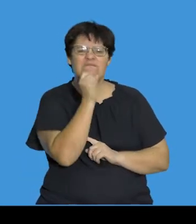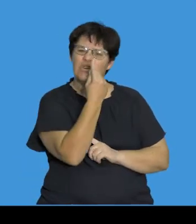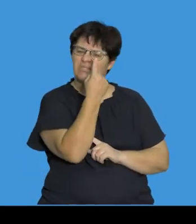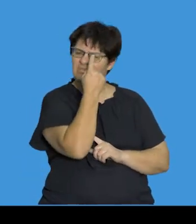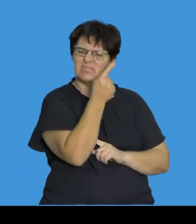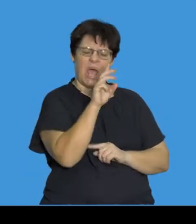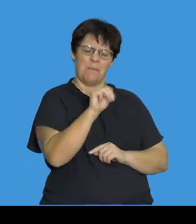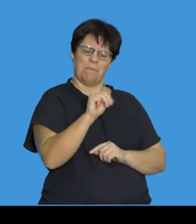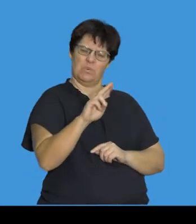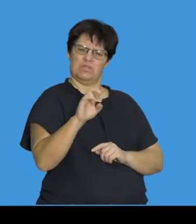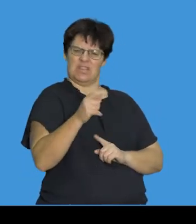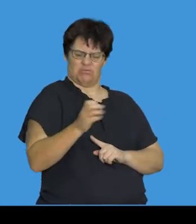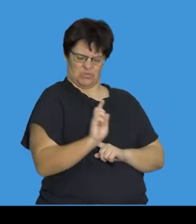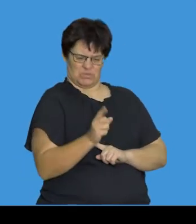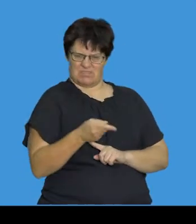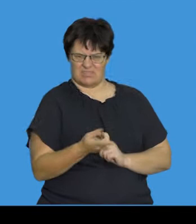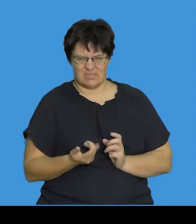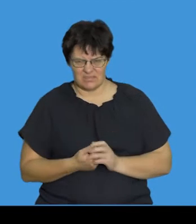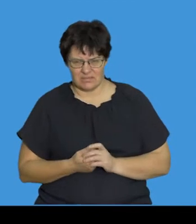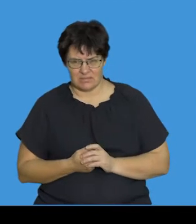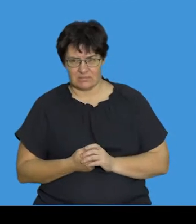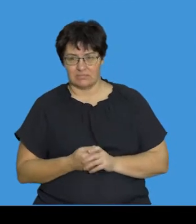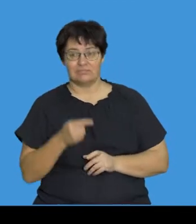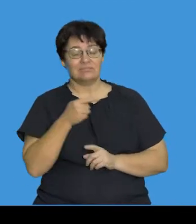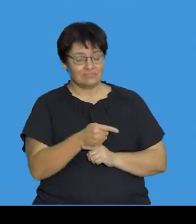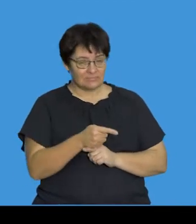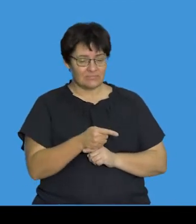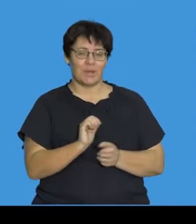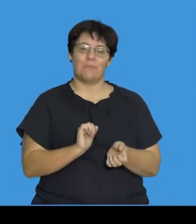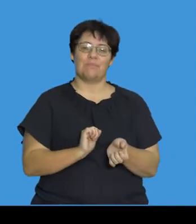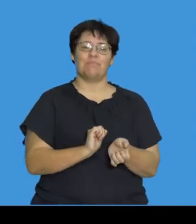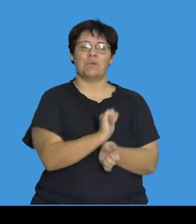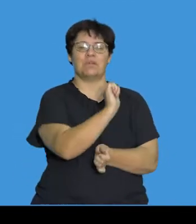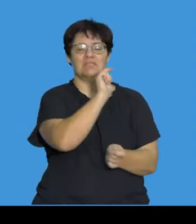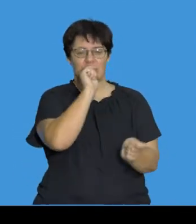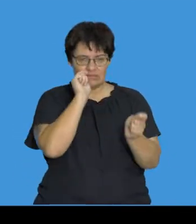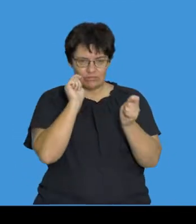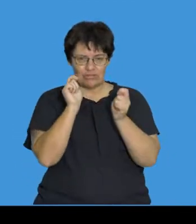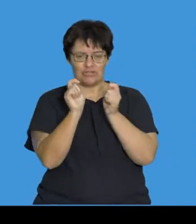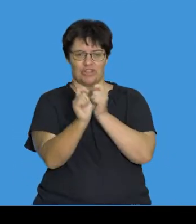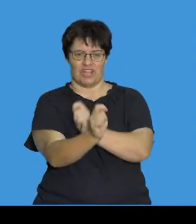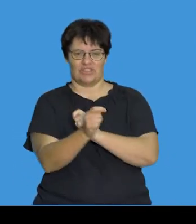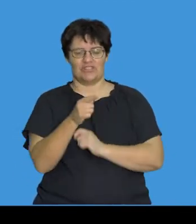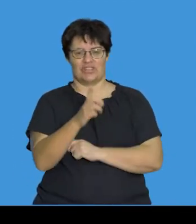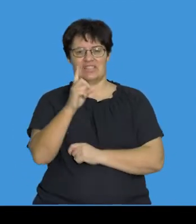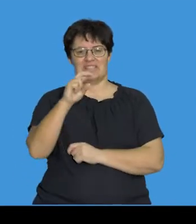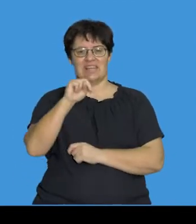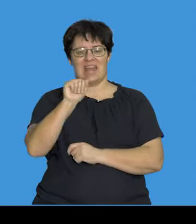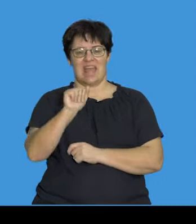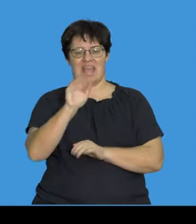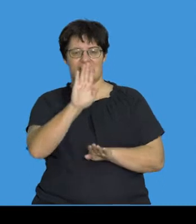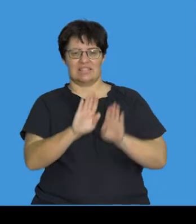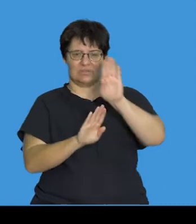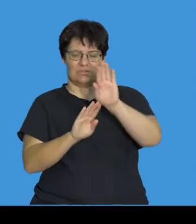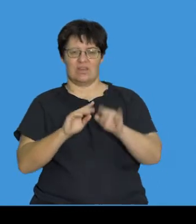what is a mutation. A mutation is a permanent change in the DNA sequence